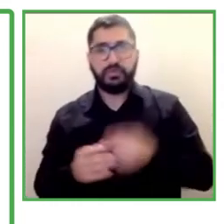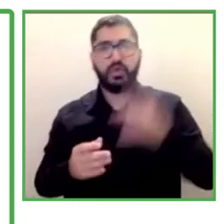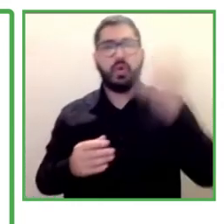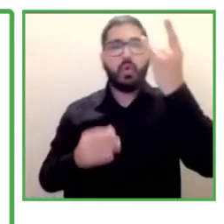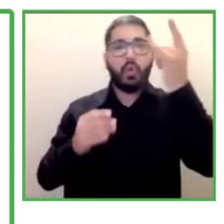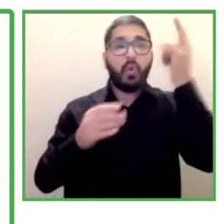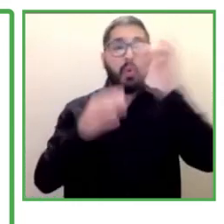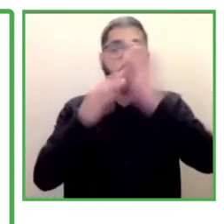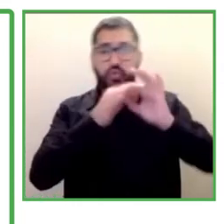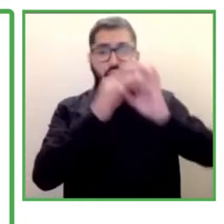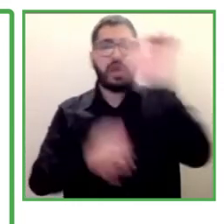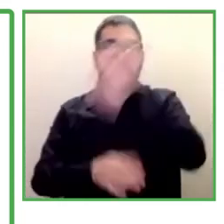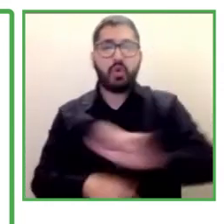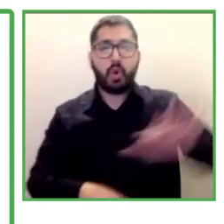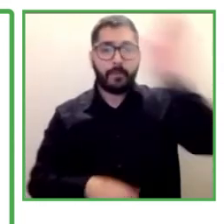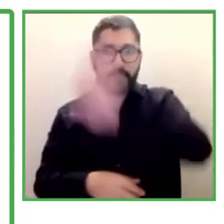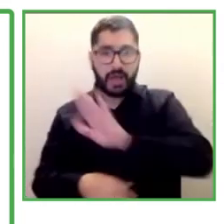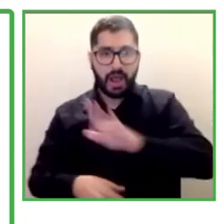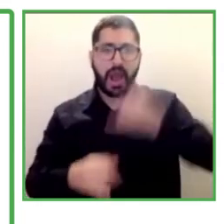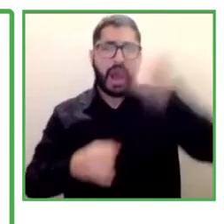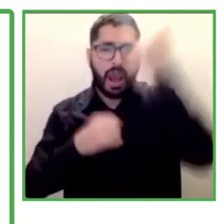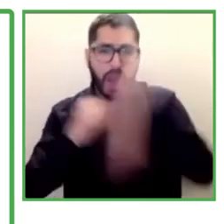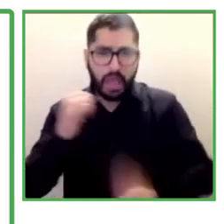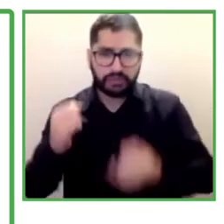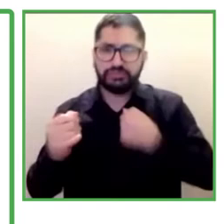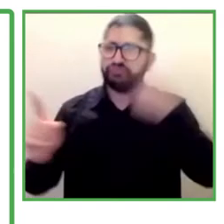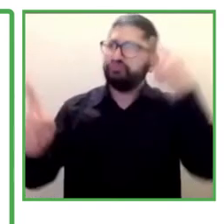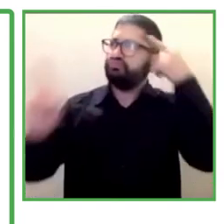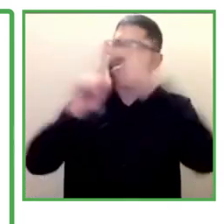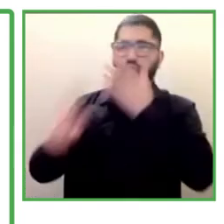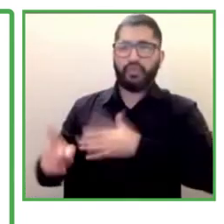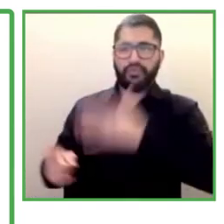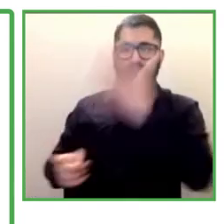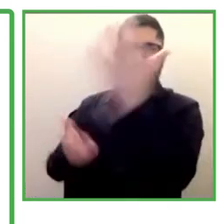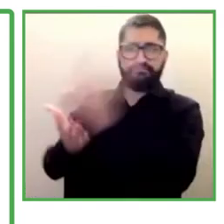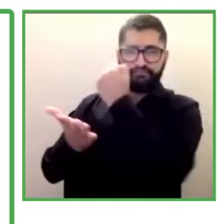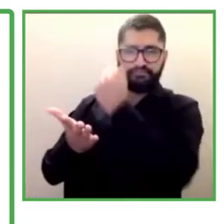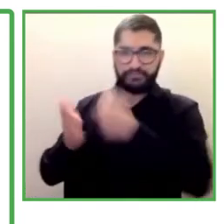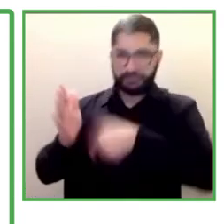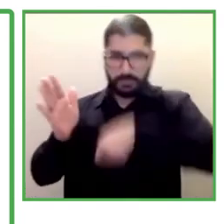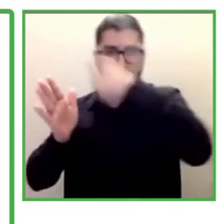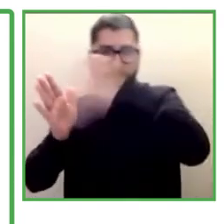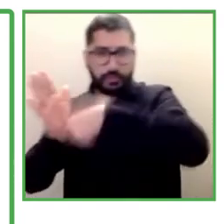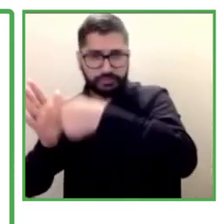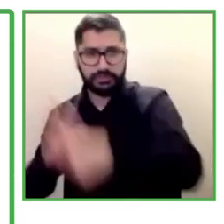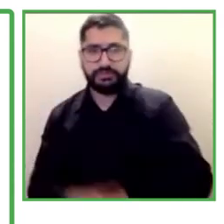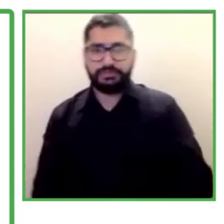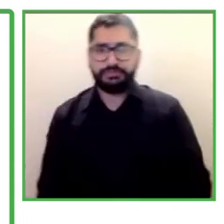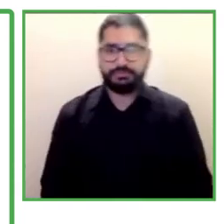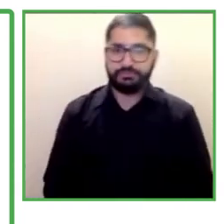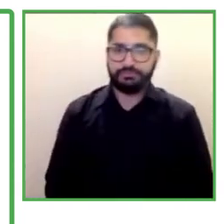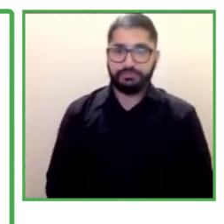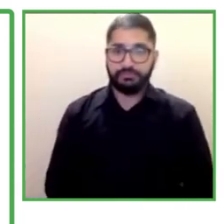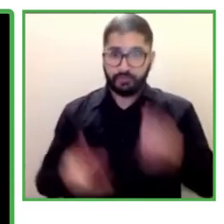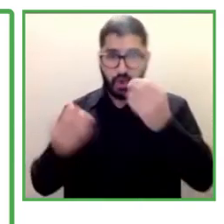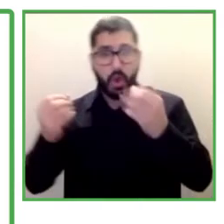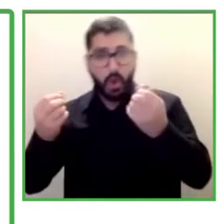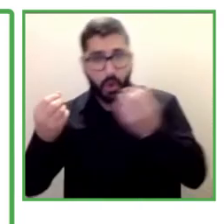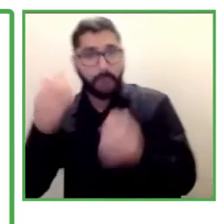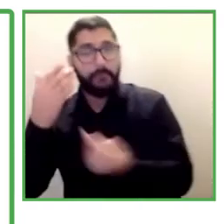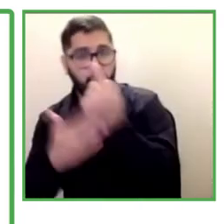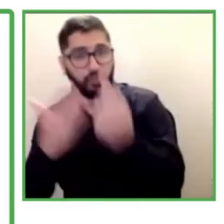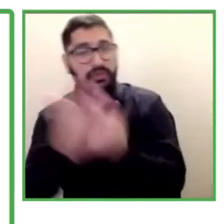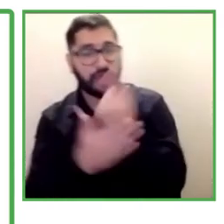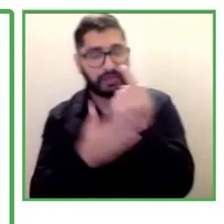Union. And last, I wanted to share the challenges that we have with this project. Although it's an important opportunity